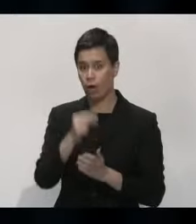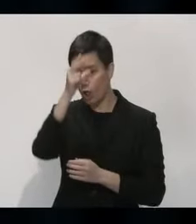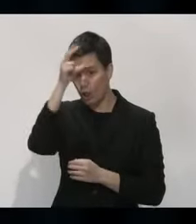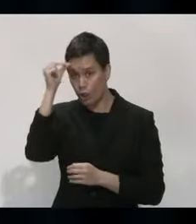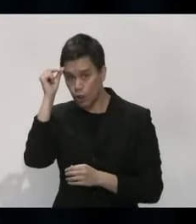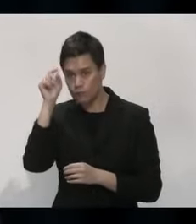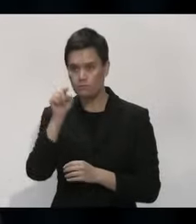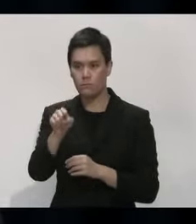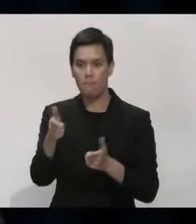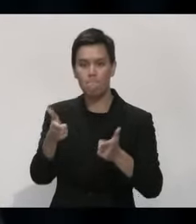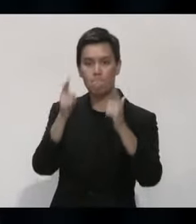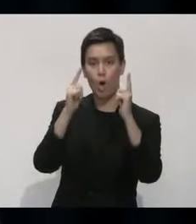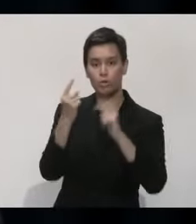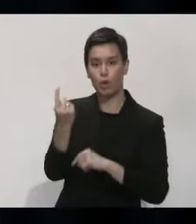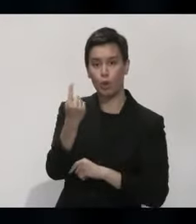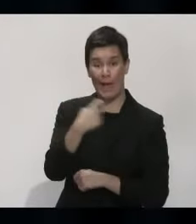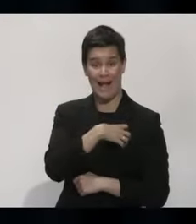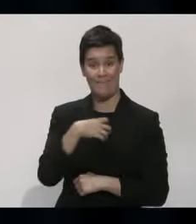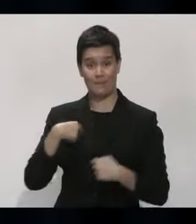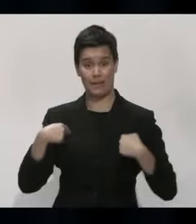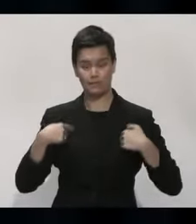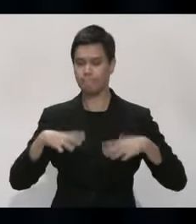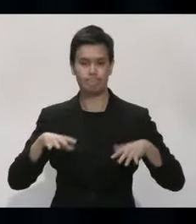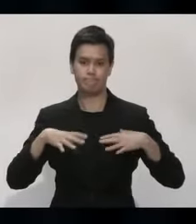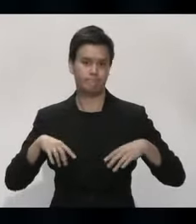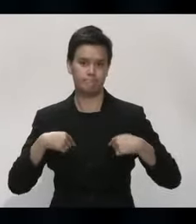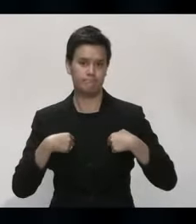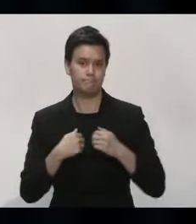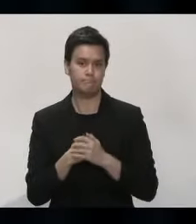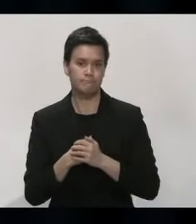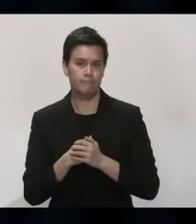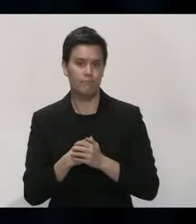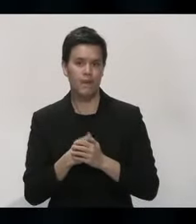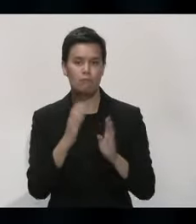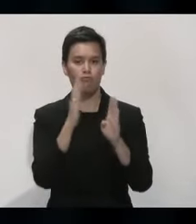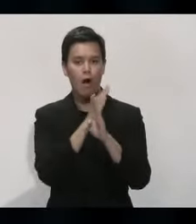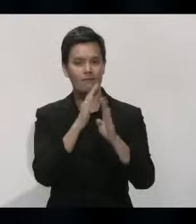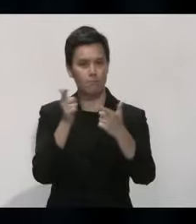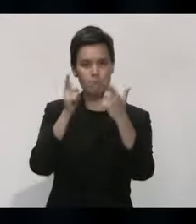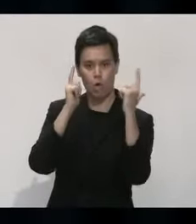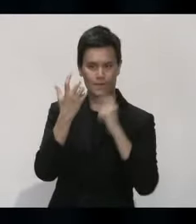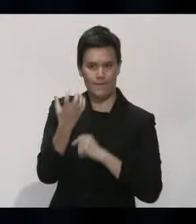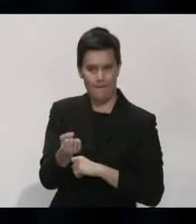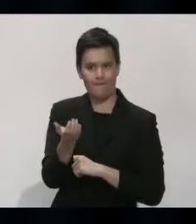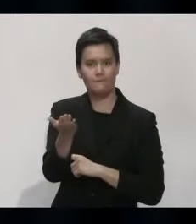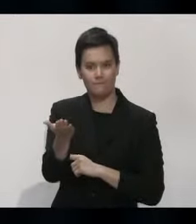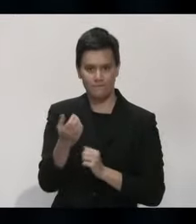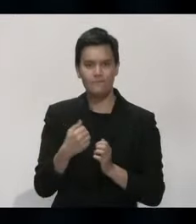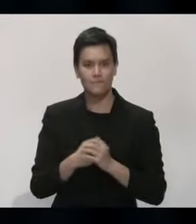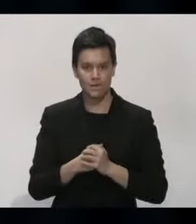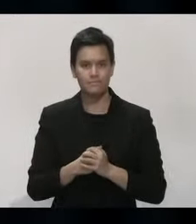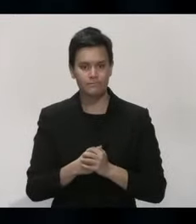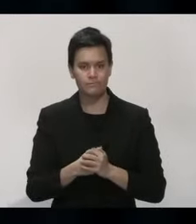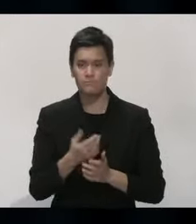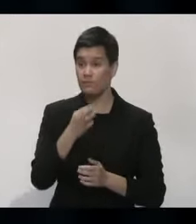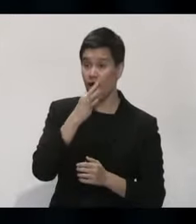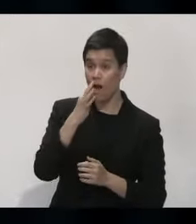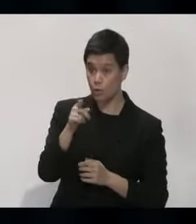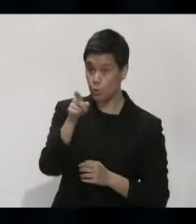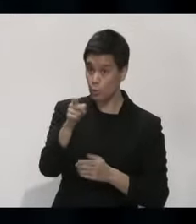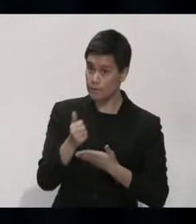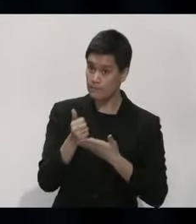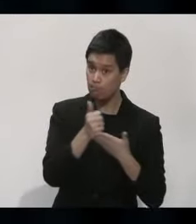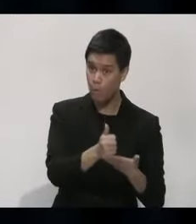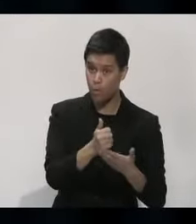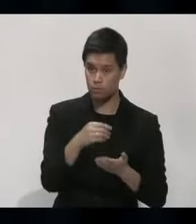the government is not their employer, and so there are a of factors that those employers take into account in their negotiations. In